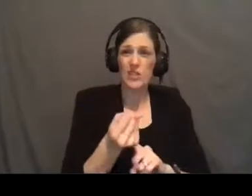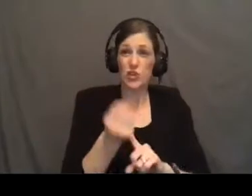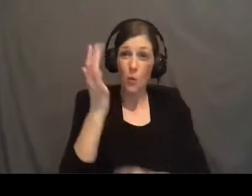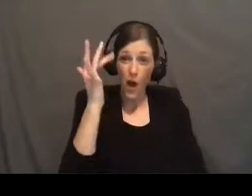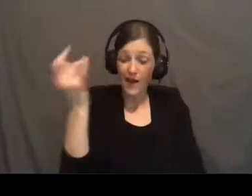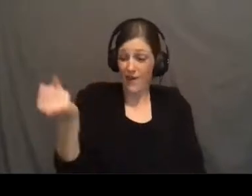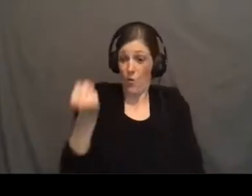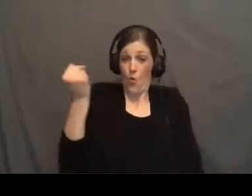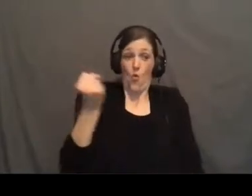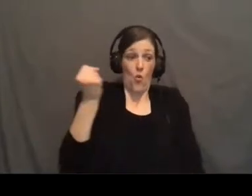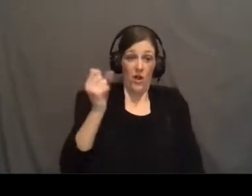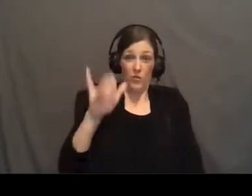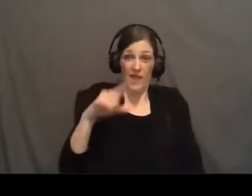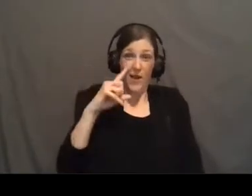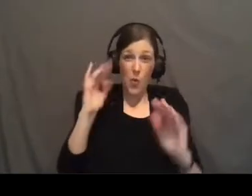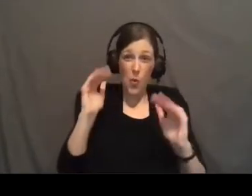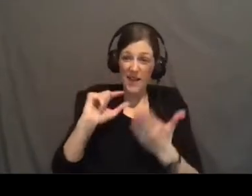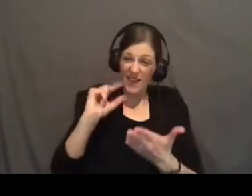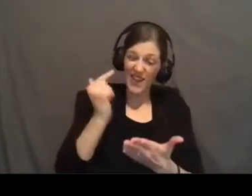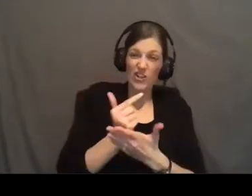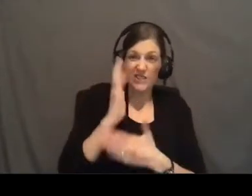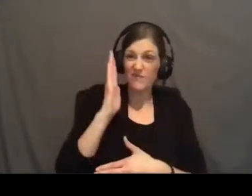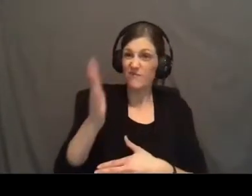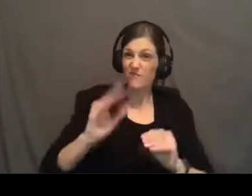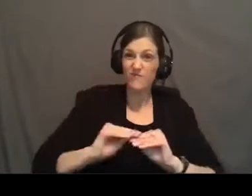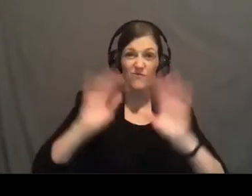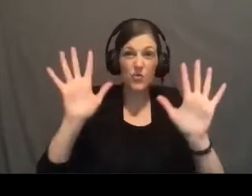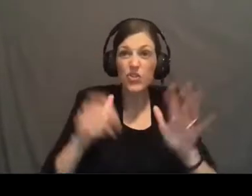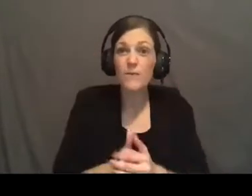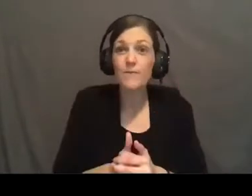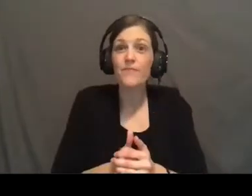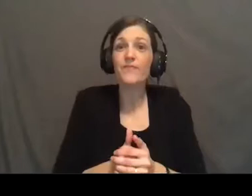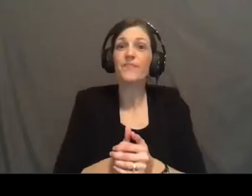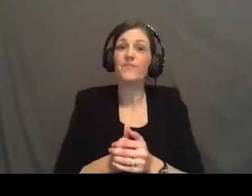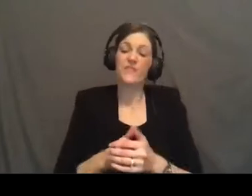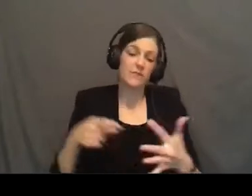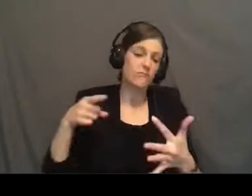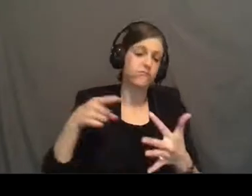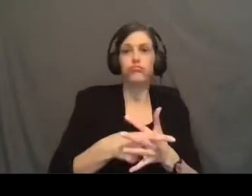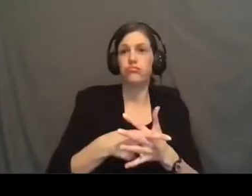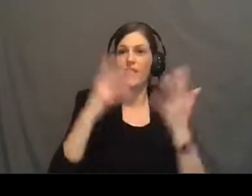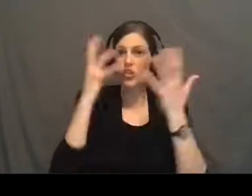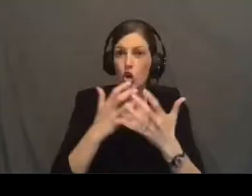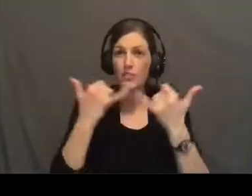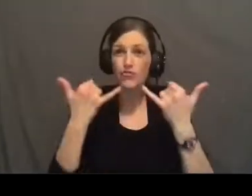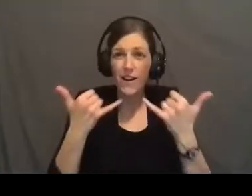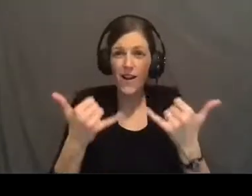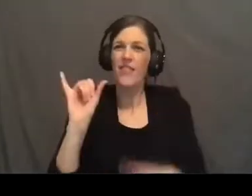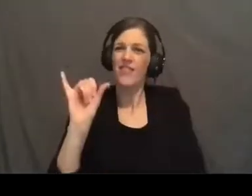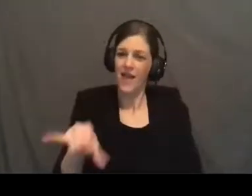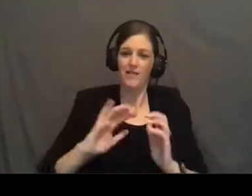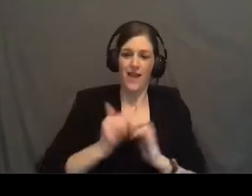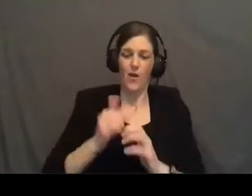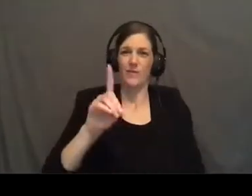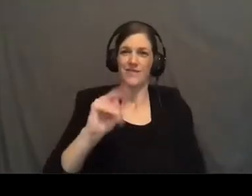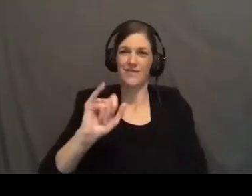that your future is bright in fact it is so bright that it penetrates your darkness right now that is how Daniel was able to